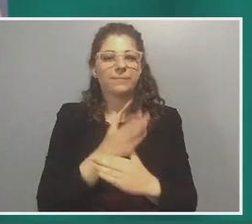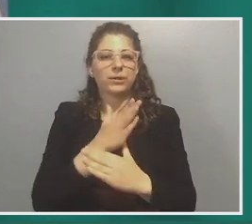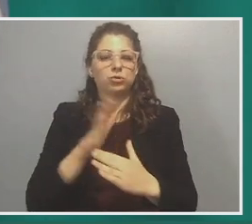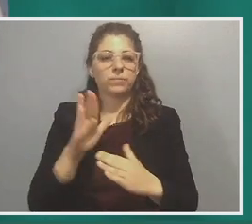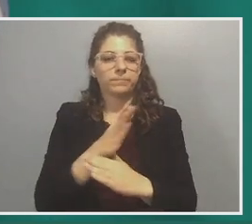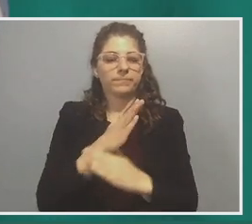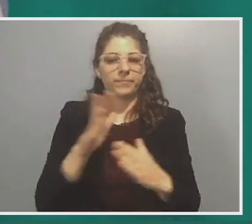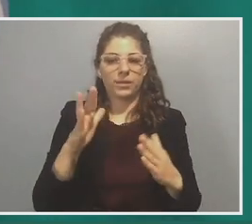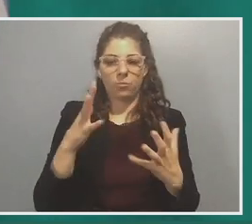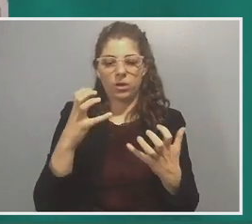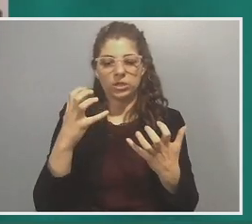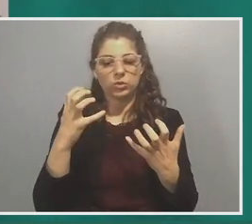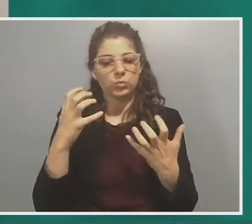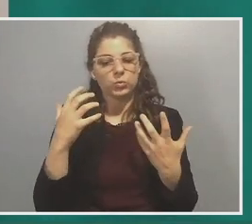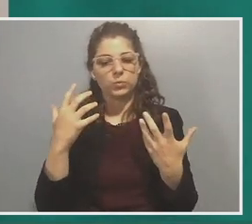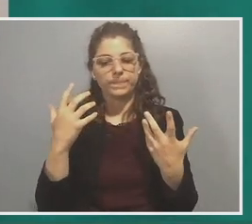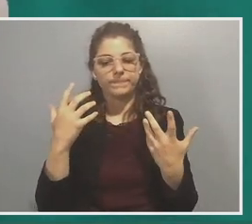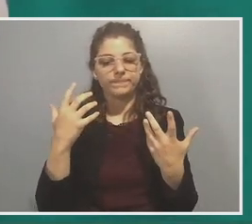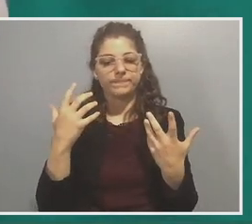go to, um,